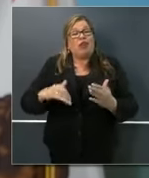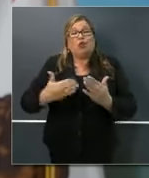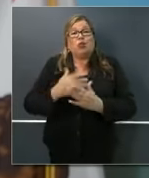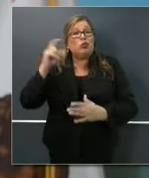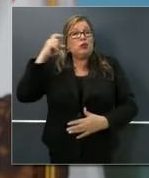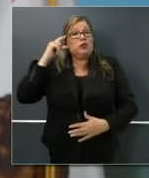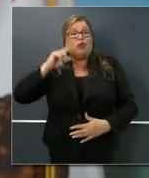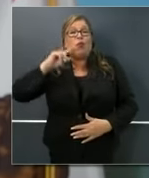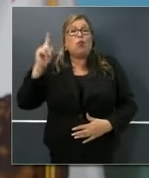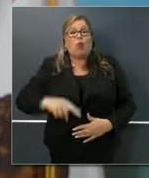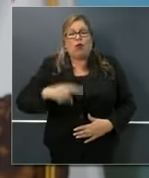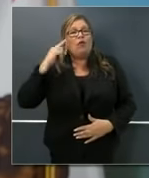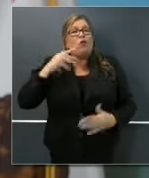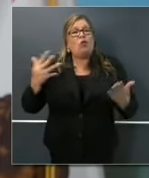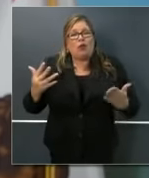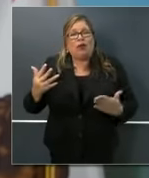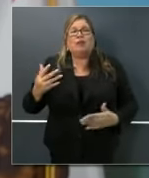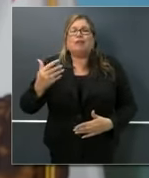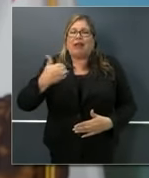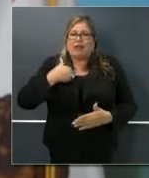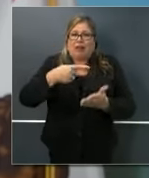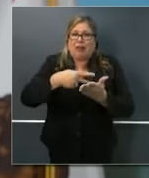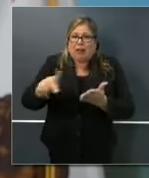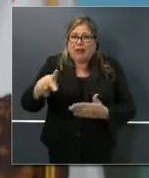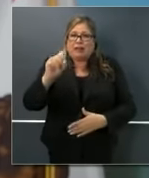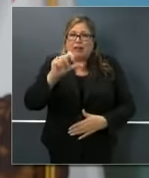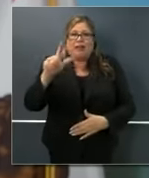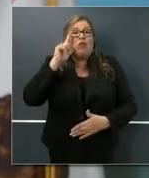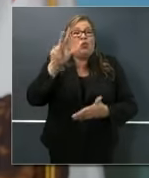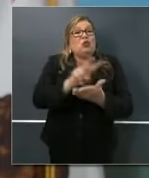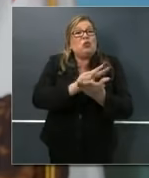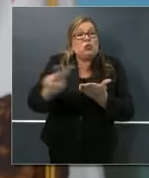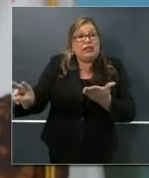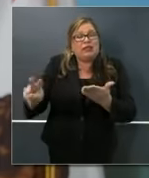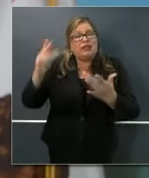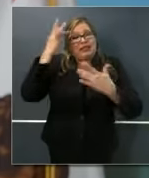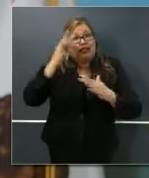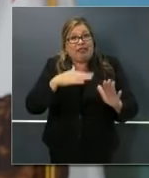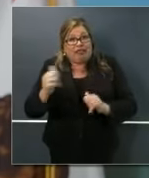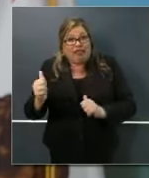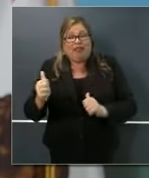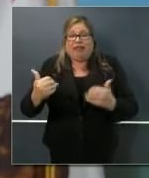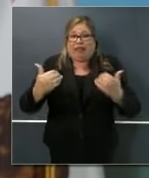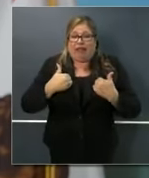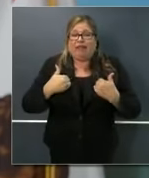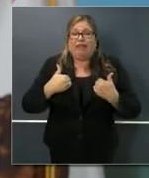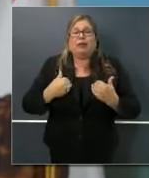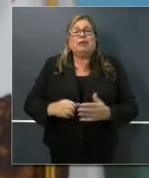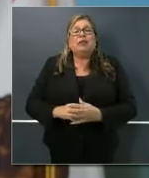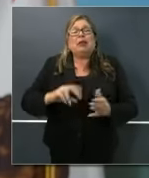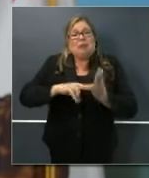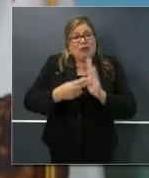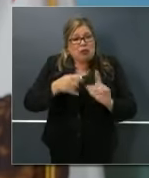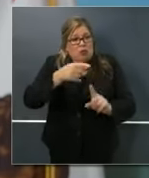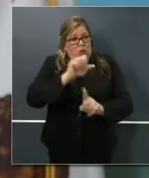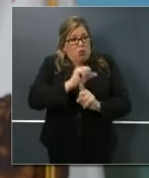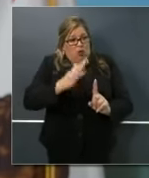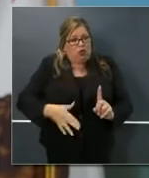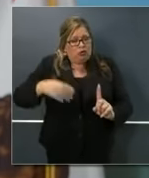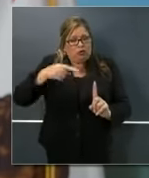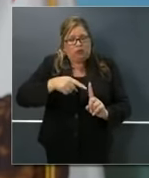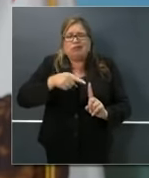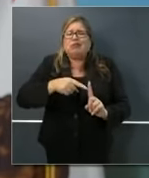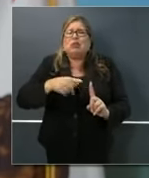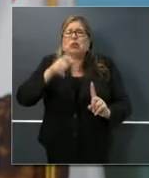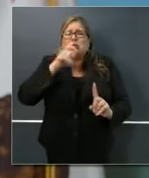for workers that have been contracted COVID-19, been exposed to it, or have been